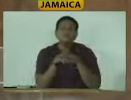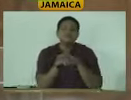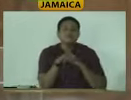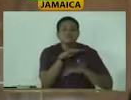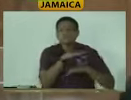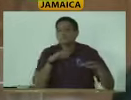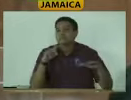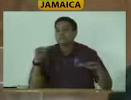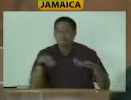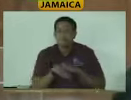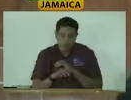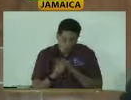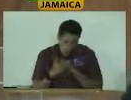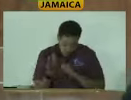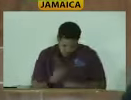disabilities.